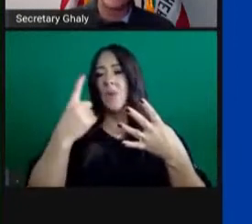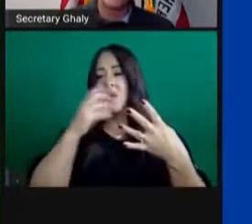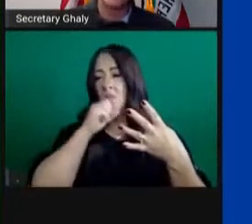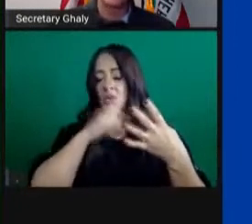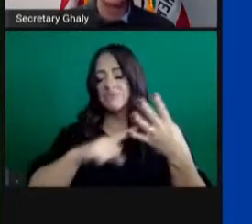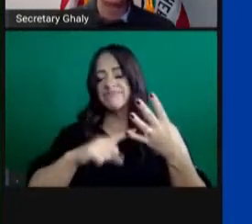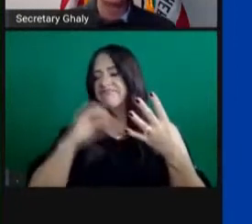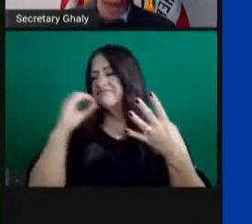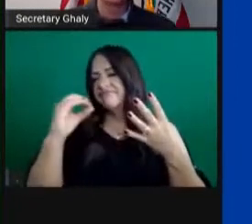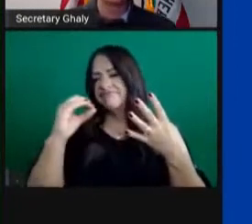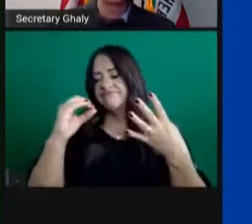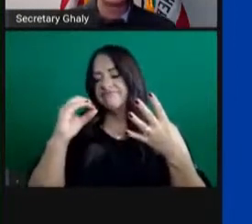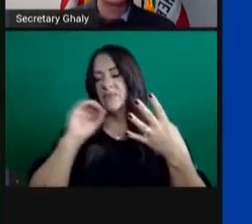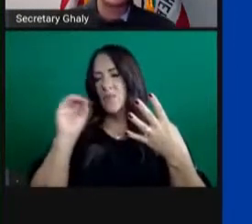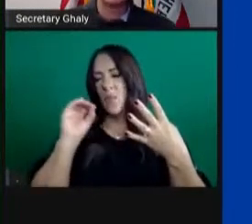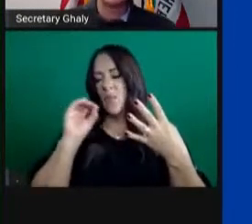yellow.